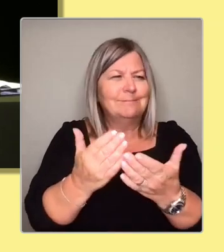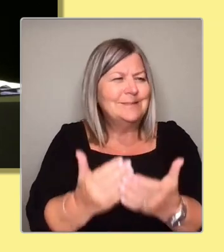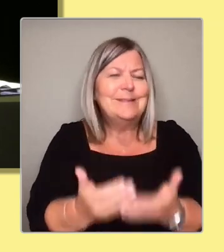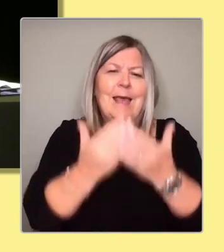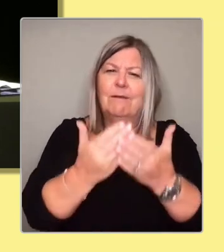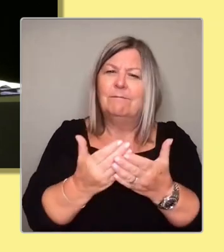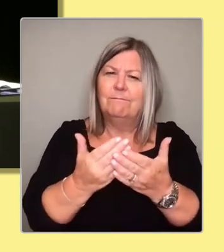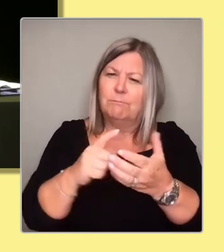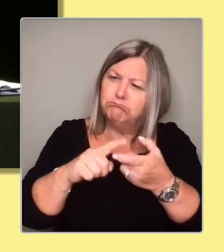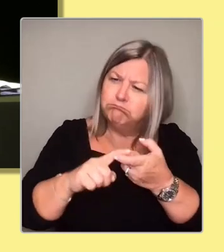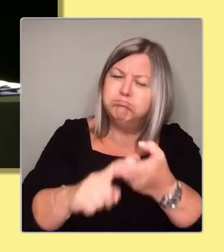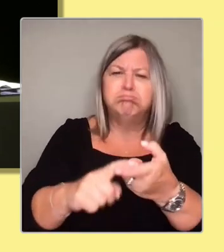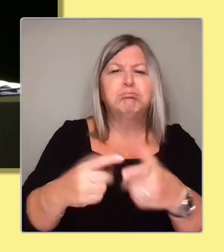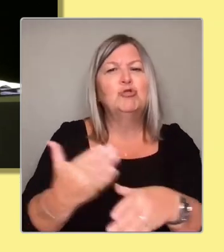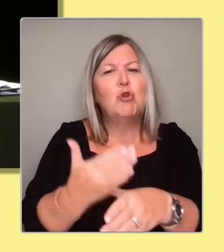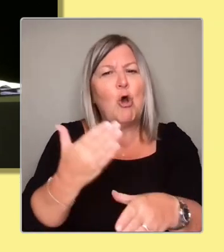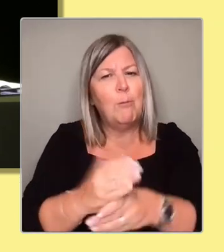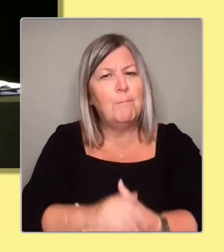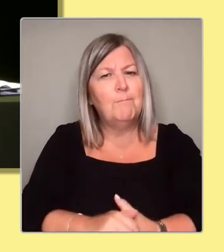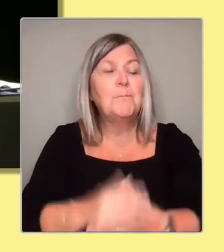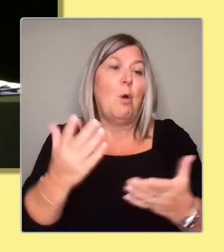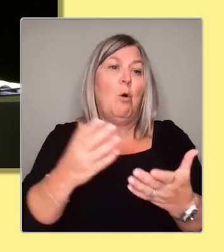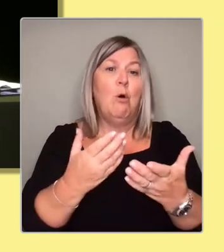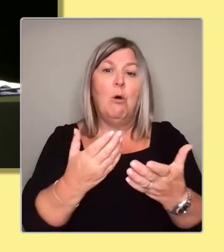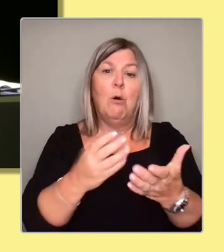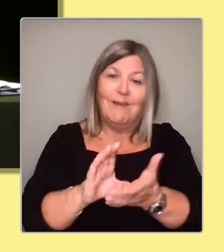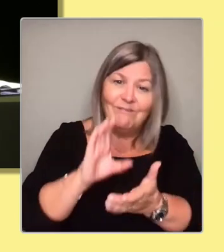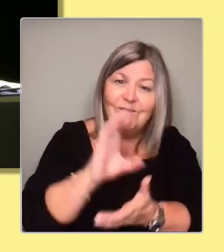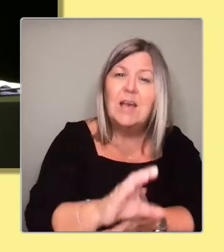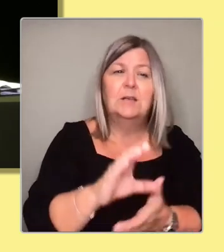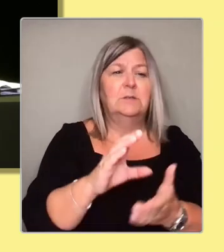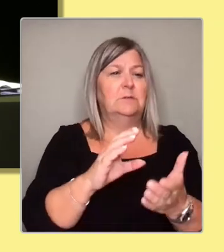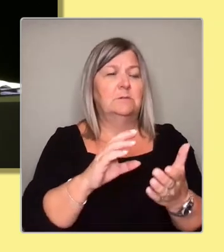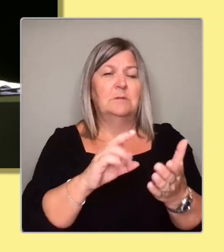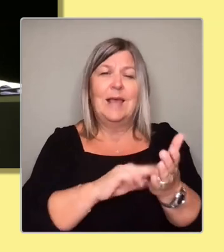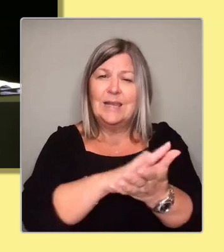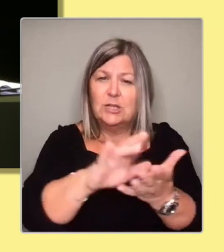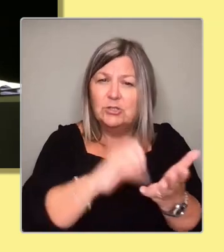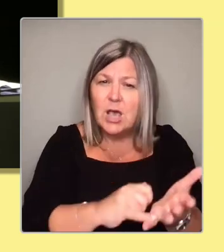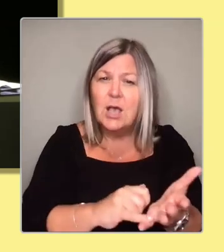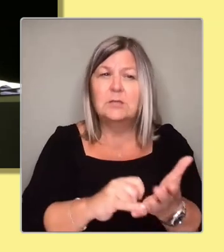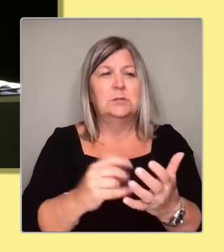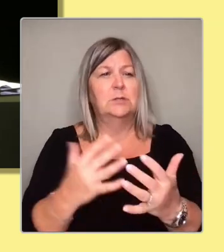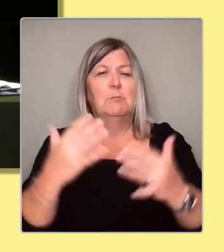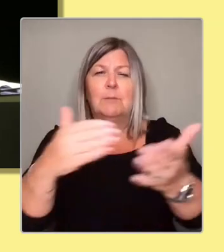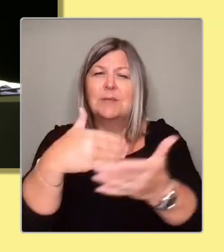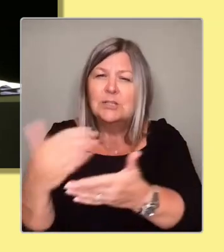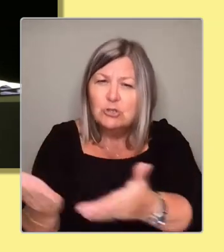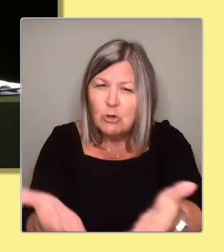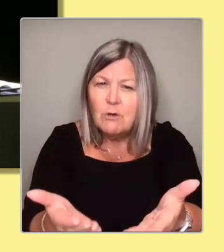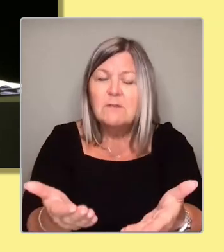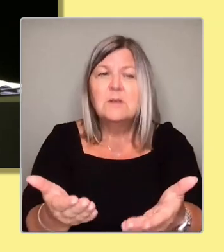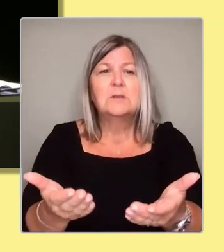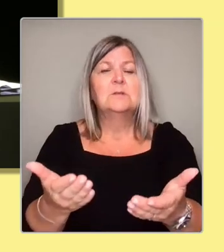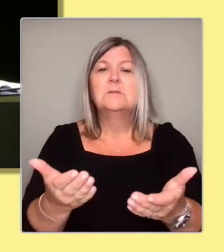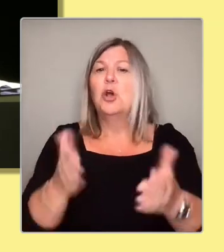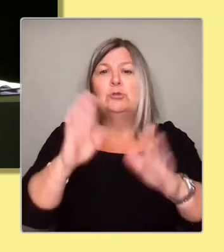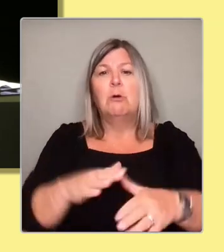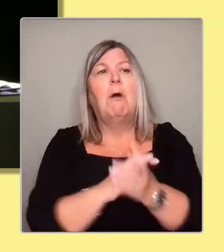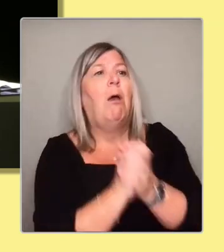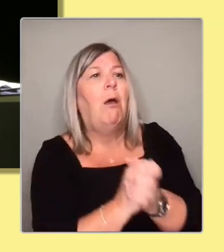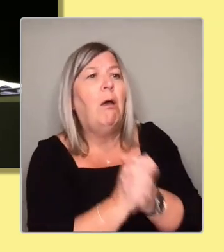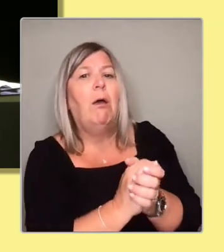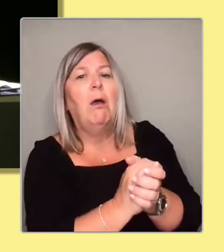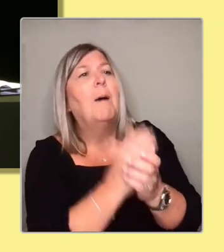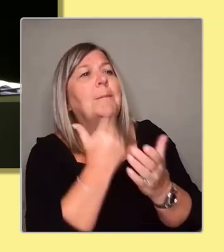national health service and our public services. And it's about not needing to go cap in hand to Westminster for every last